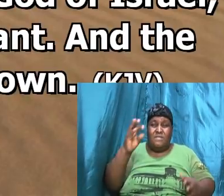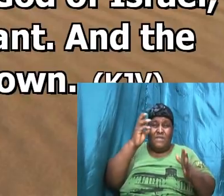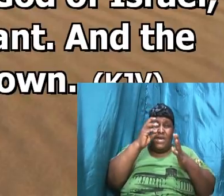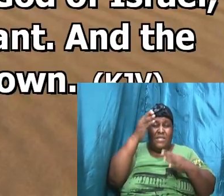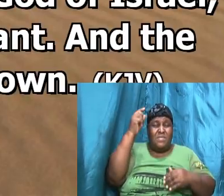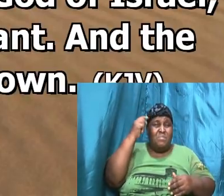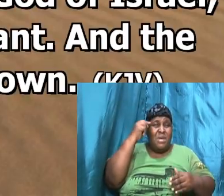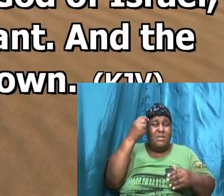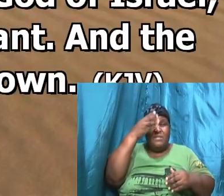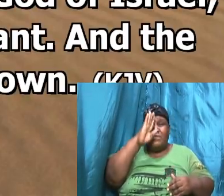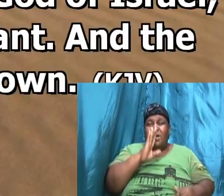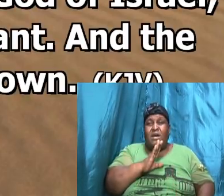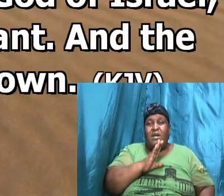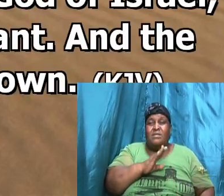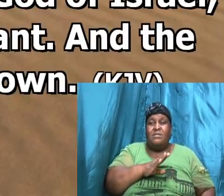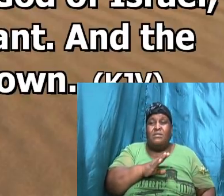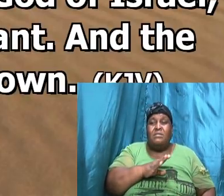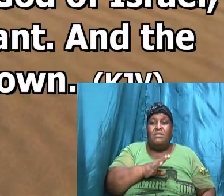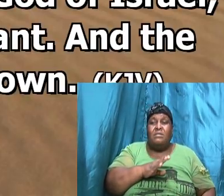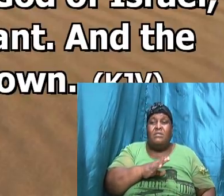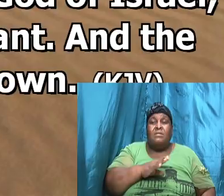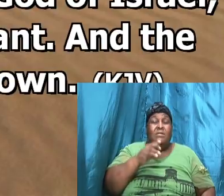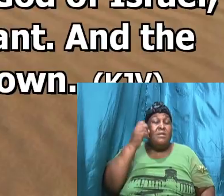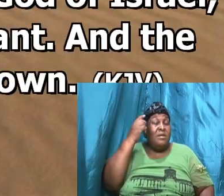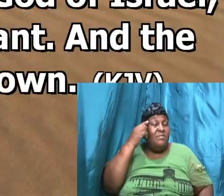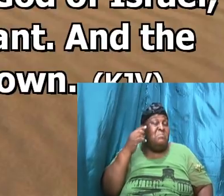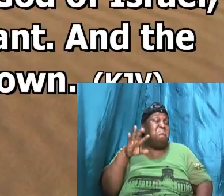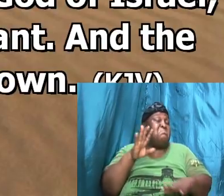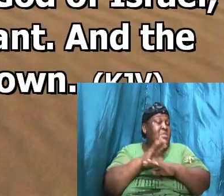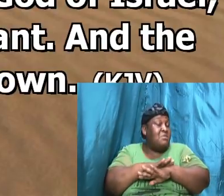he could have been relaxing in the city